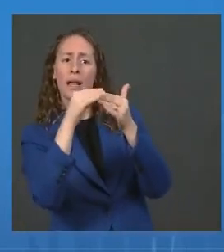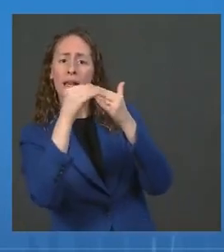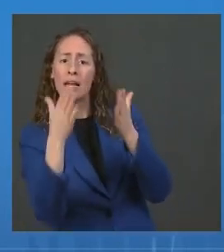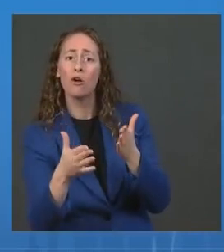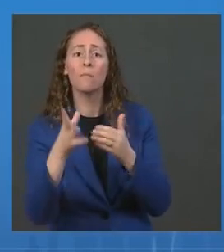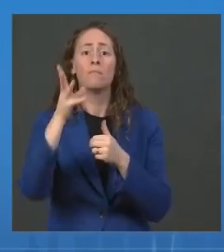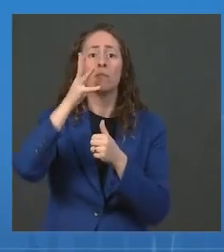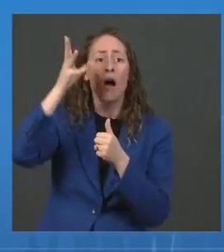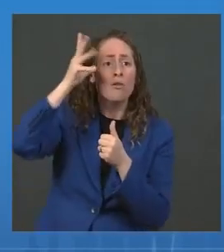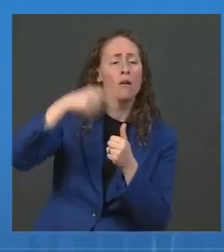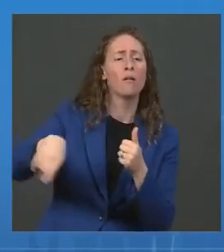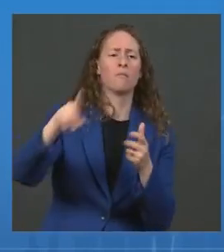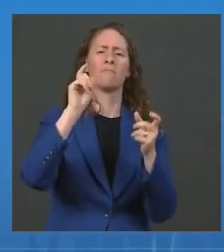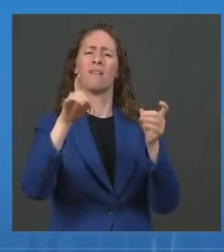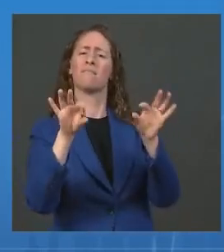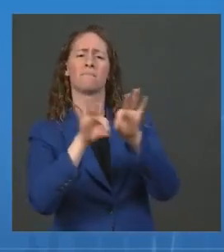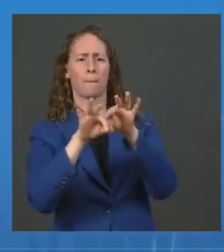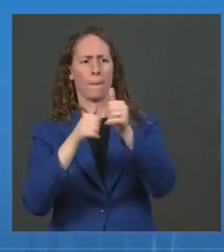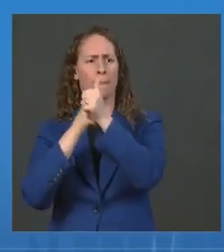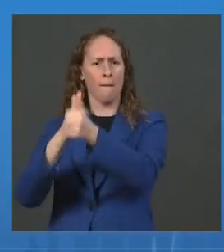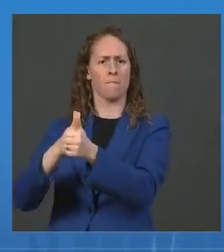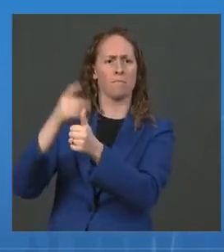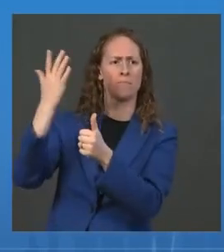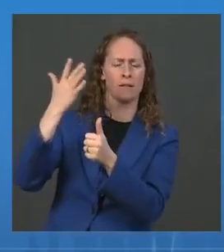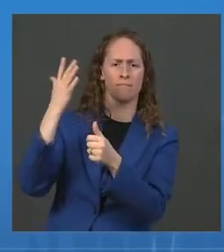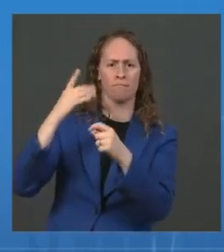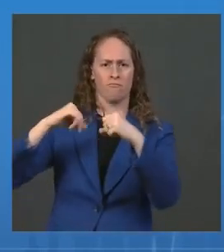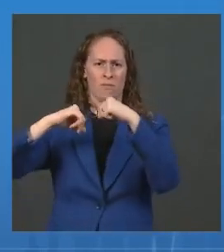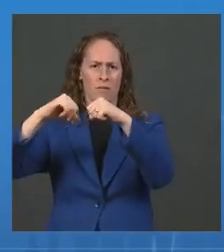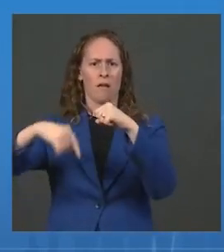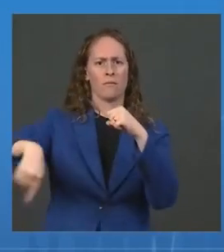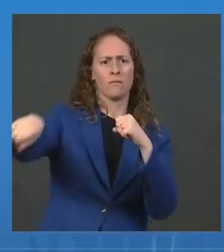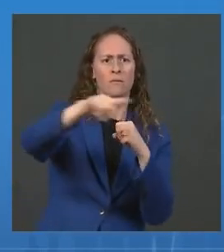kids, and we'll take on those who are standing in the way.